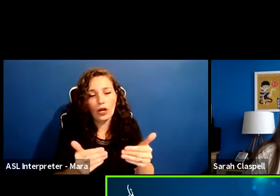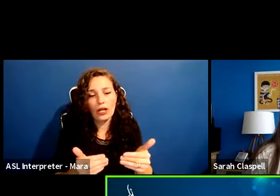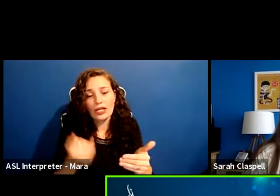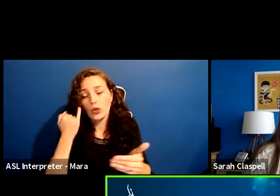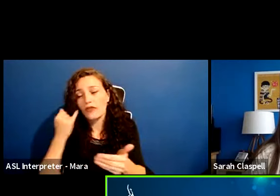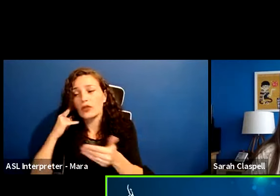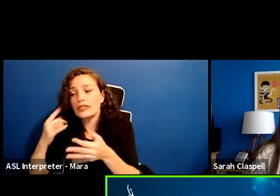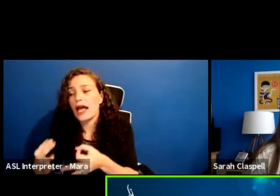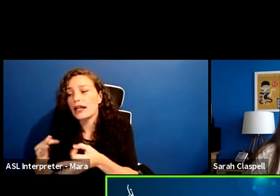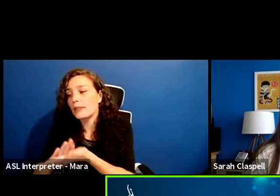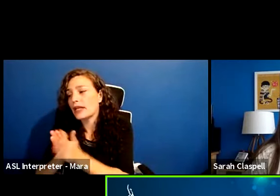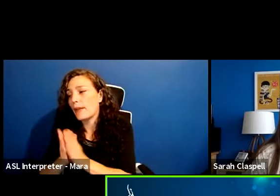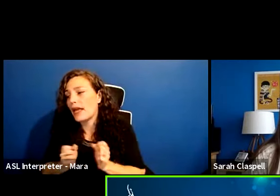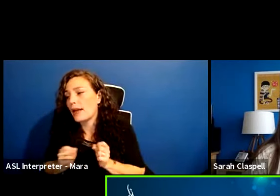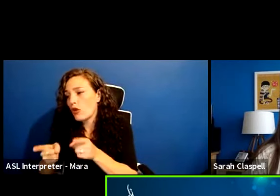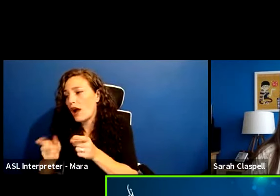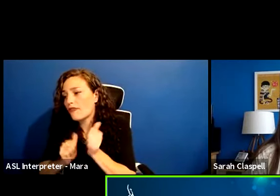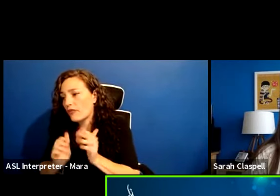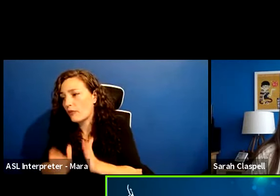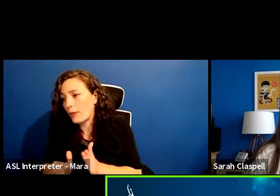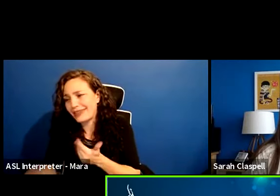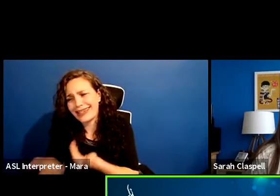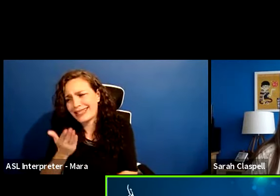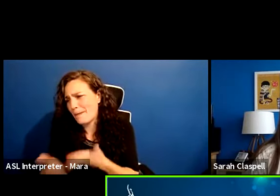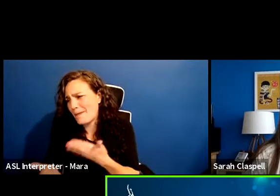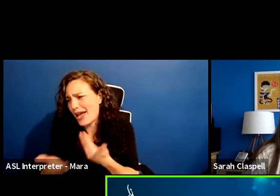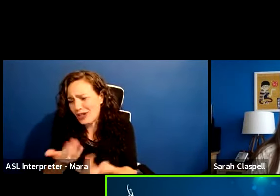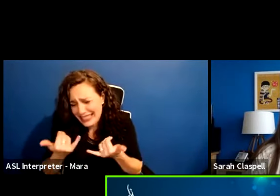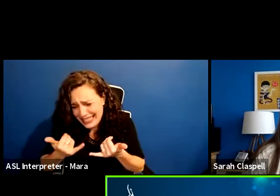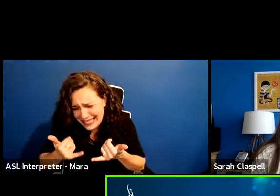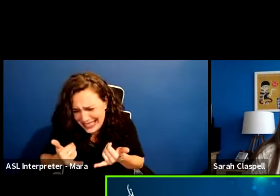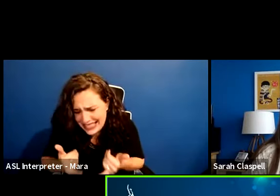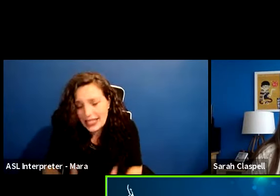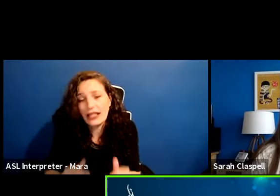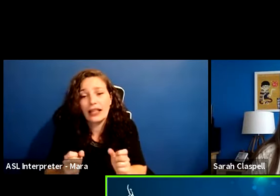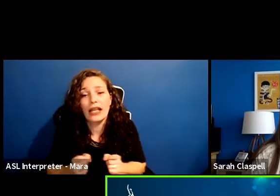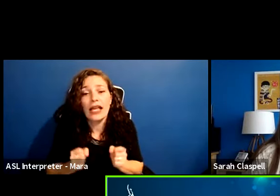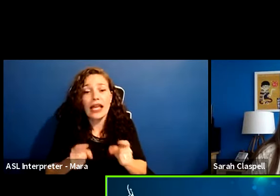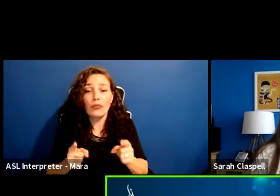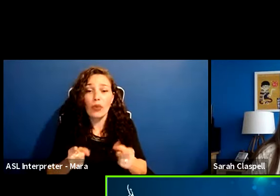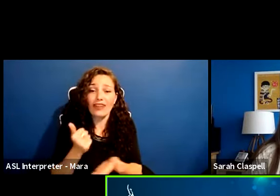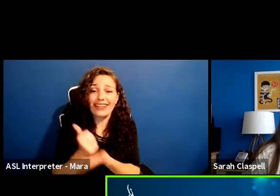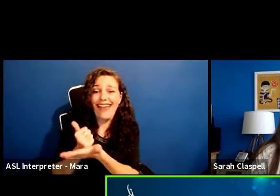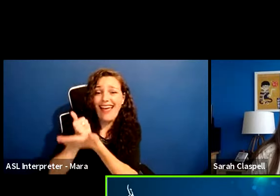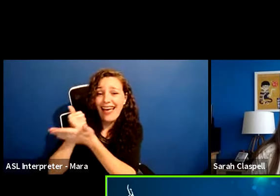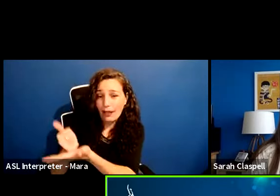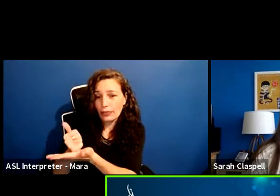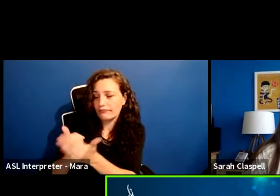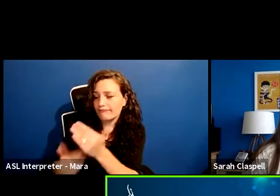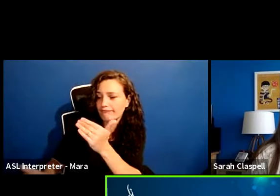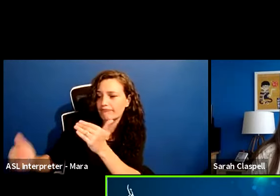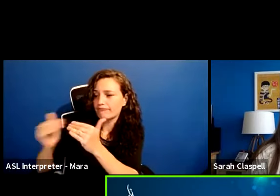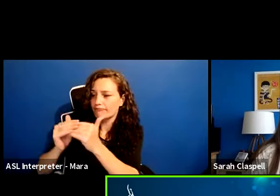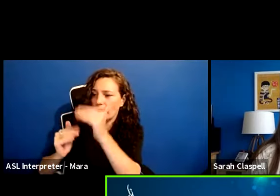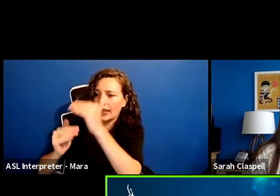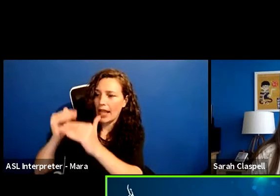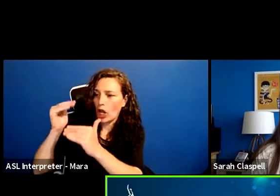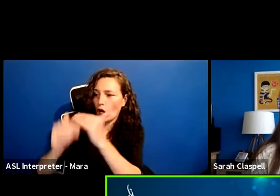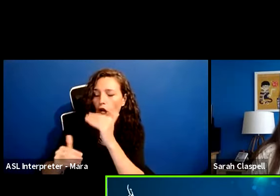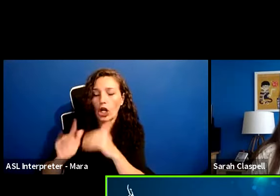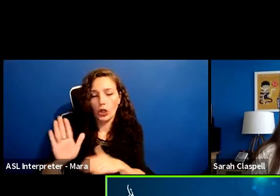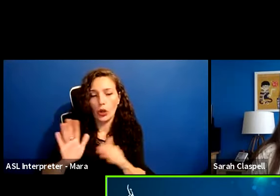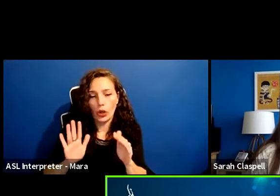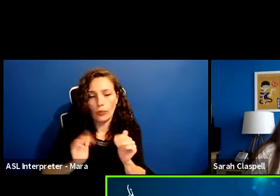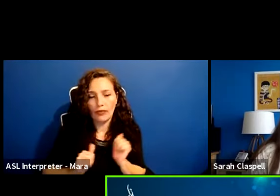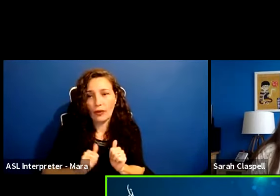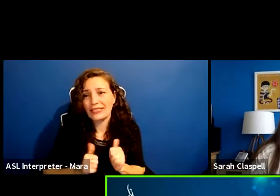performer or not, improv can help your performance. And I think that's really, it's key. So I have to say, thank you. I can't believe we're